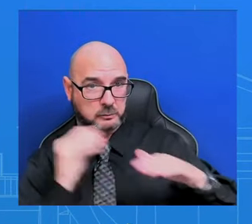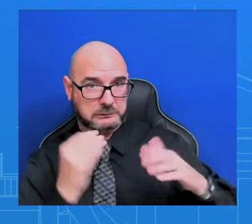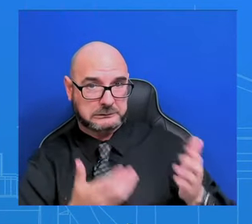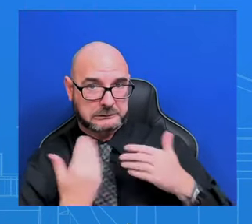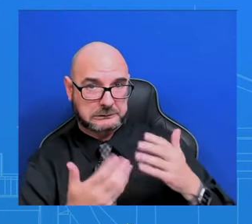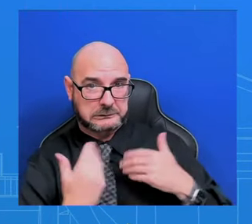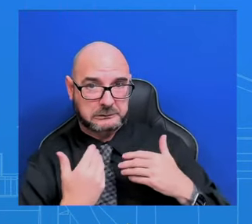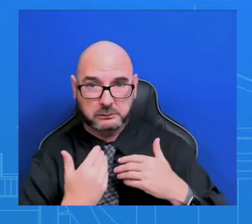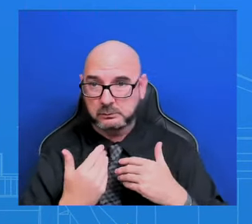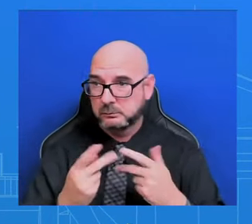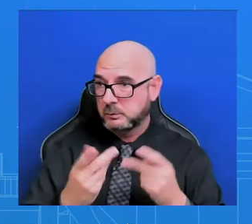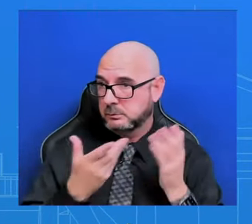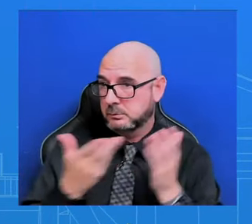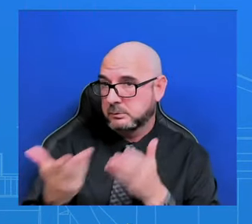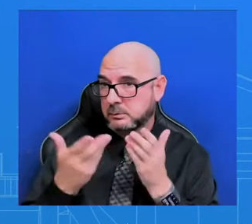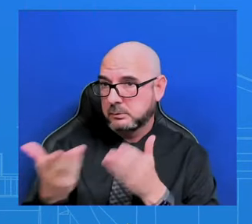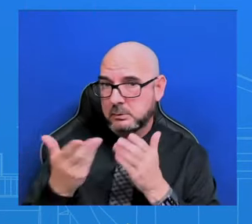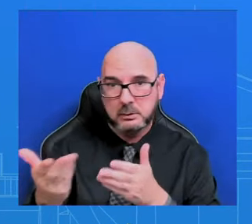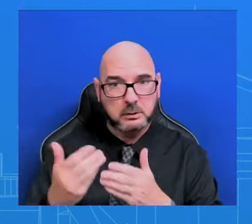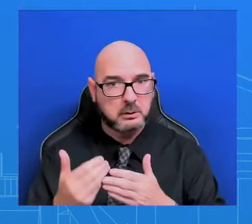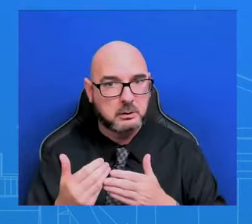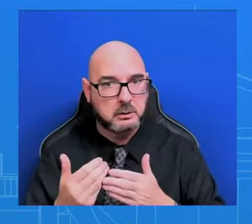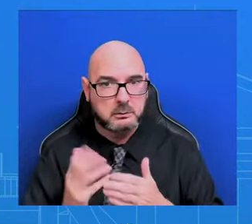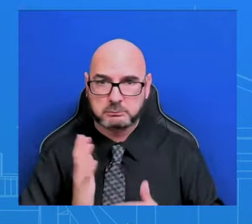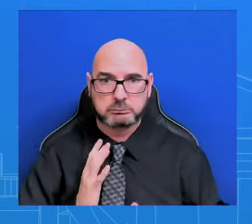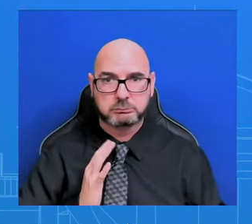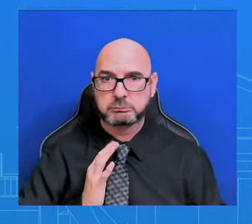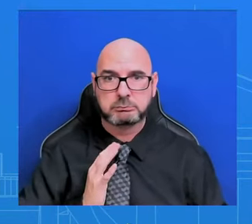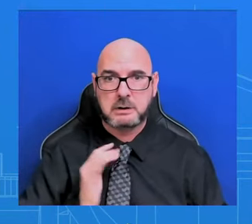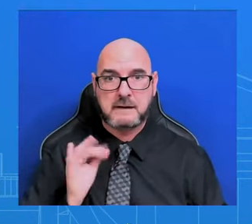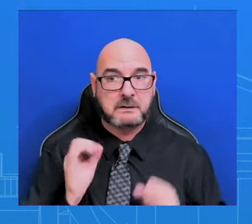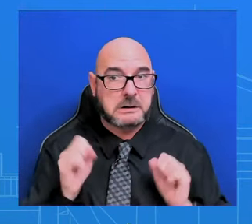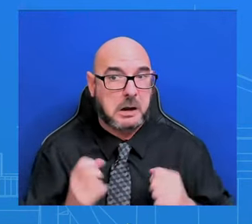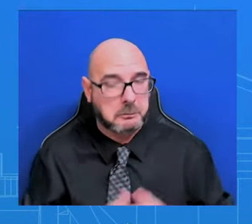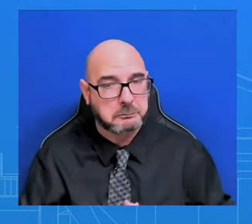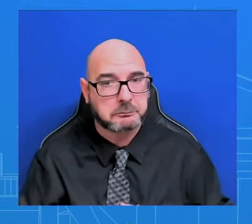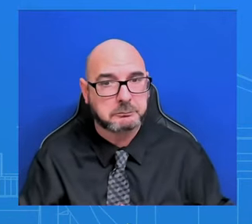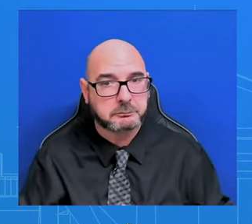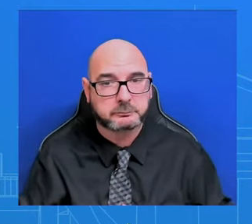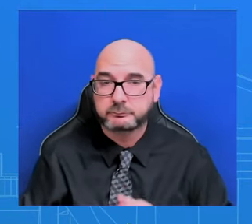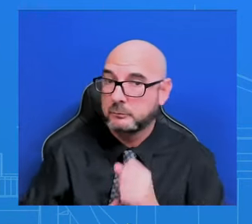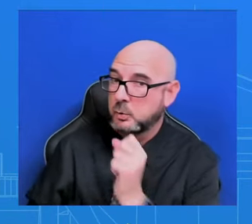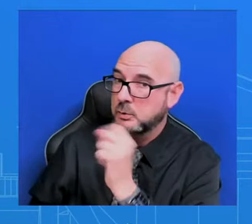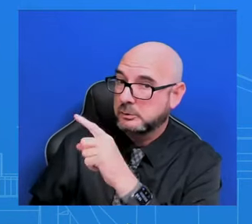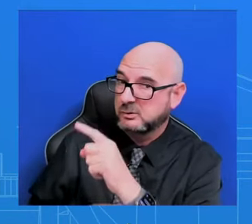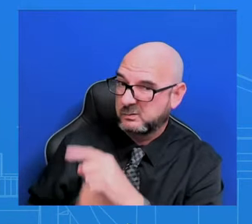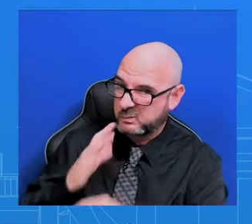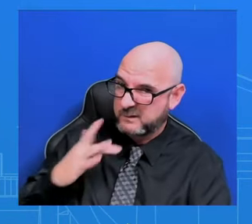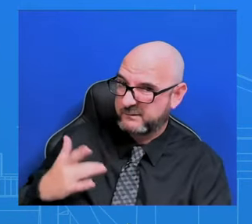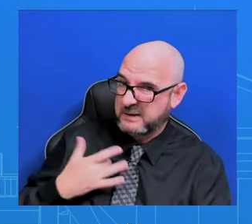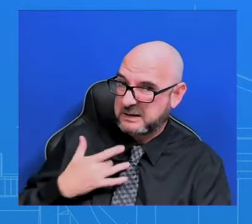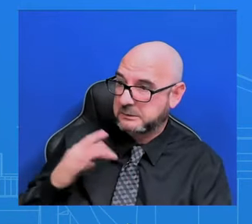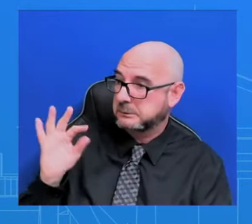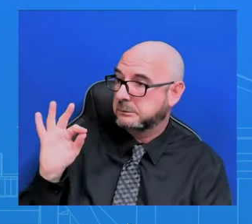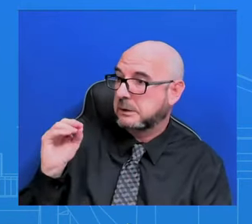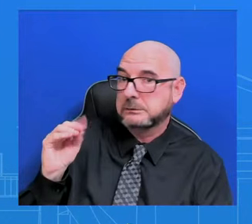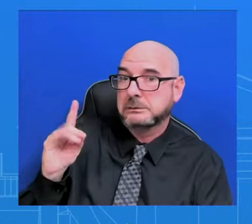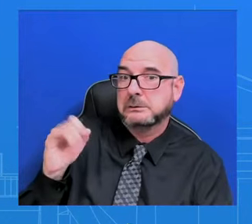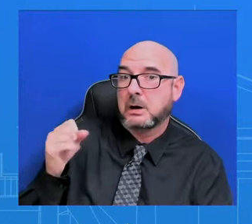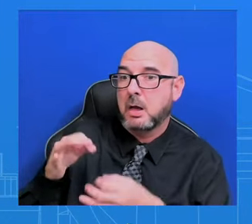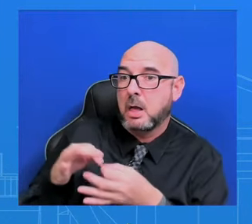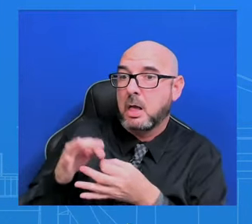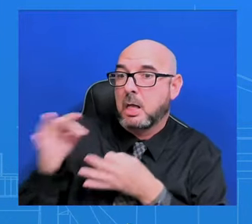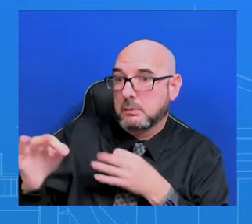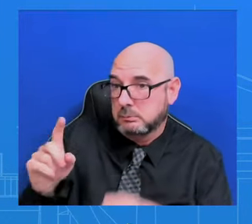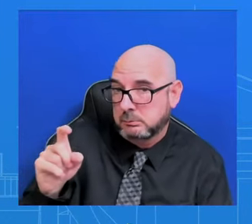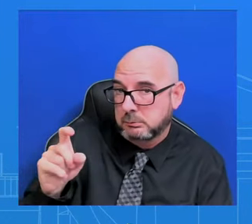the week that we were able to accomplish. Absolutely, we would. And do you think that's realistic, that a 90-day pause, for example, might be agreed? Again, I don't want to get